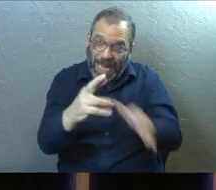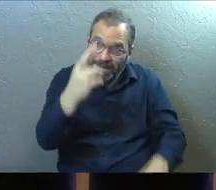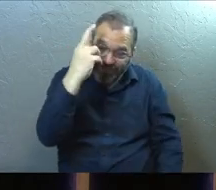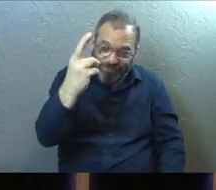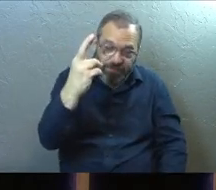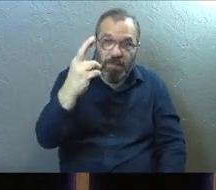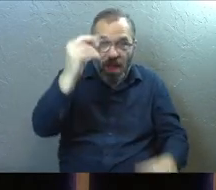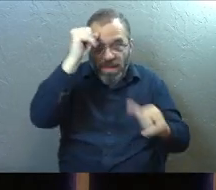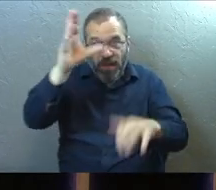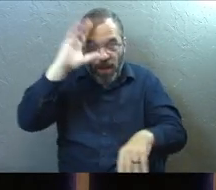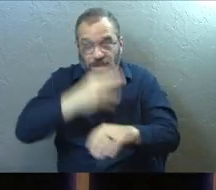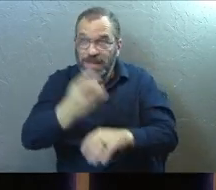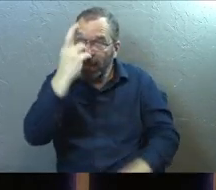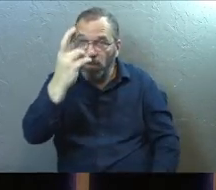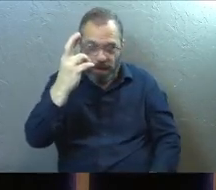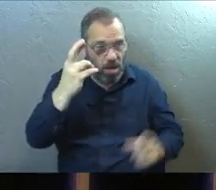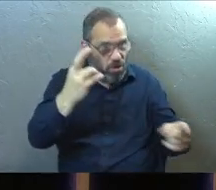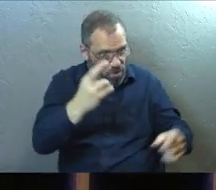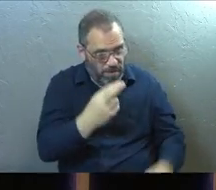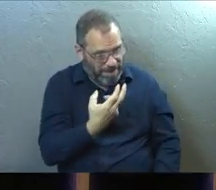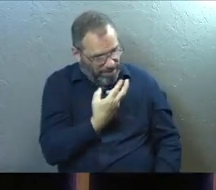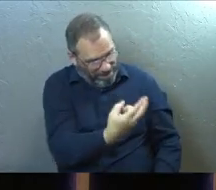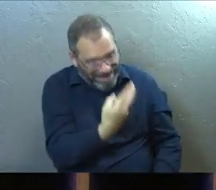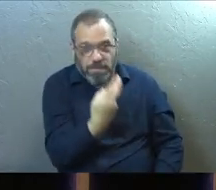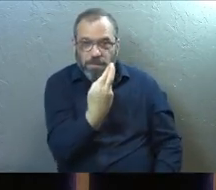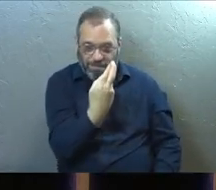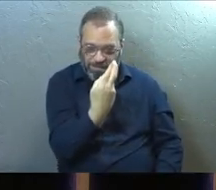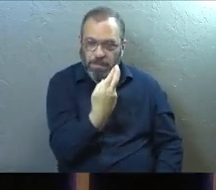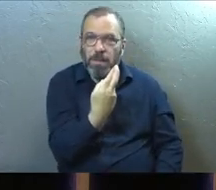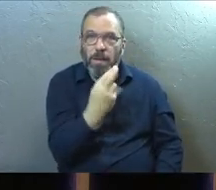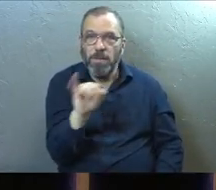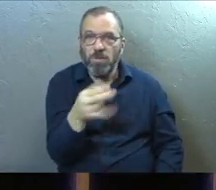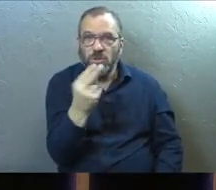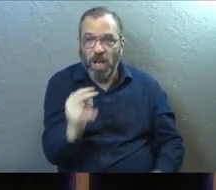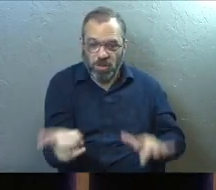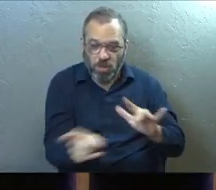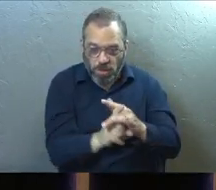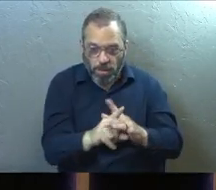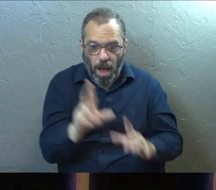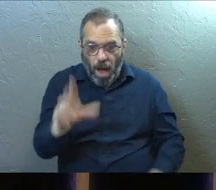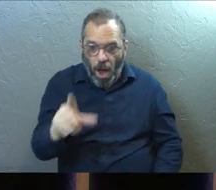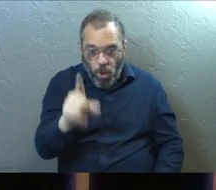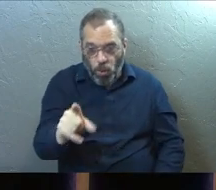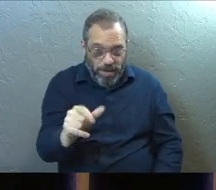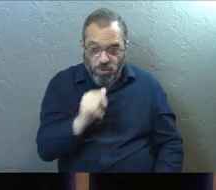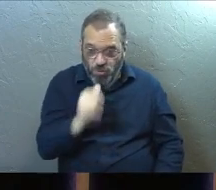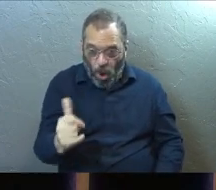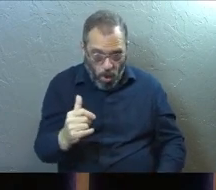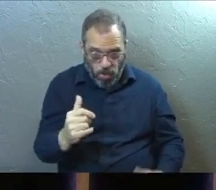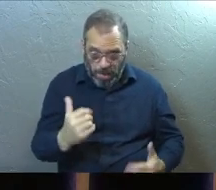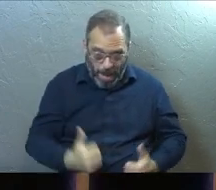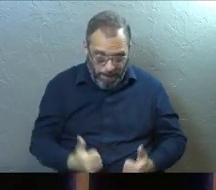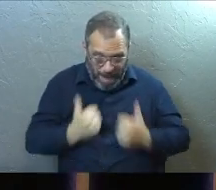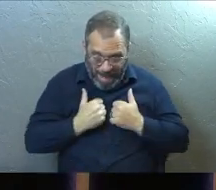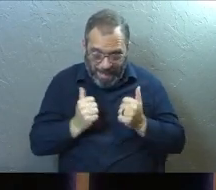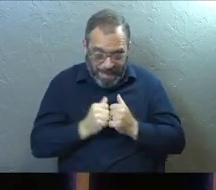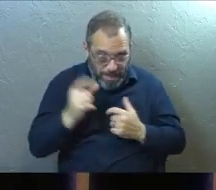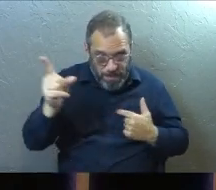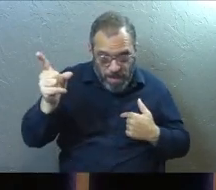the father and the son, you need to be tight with me. And then John comes along and says, when you don't abide,